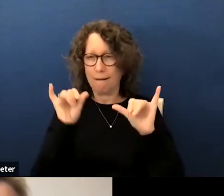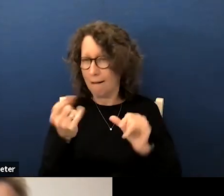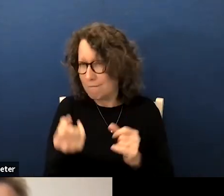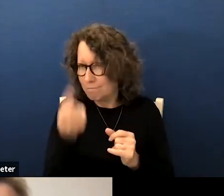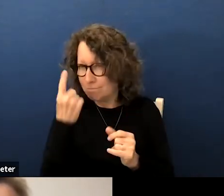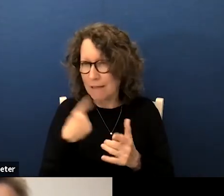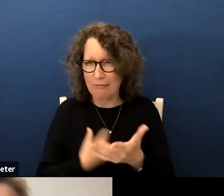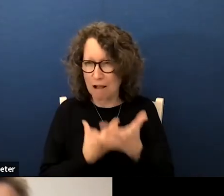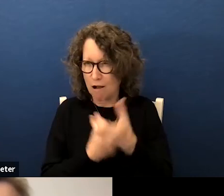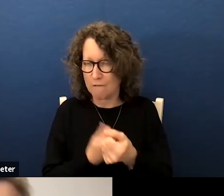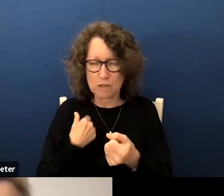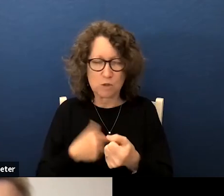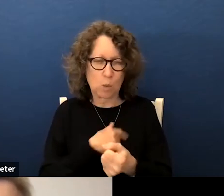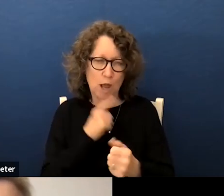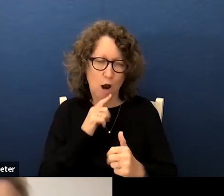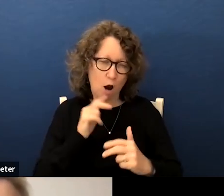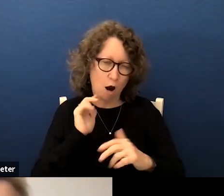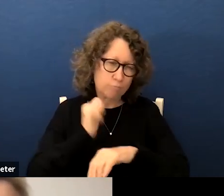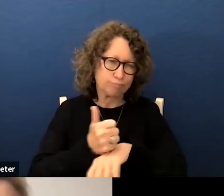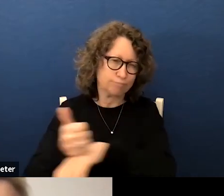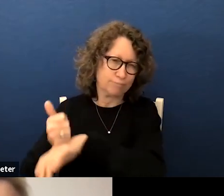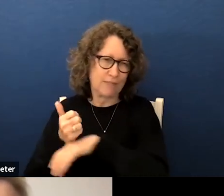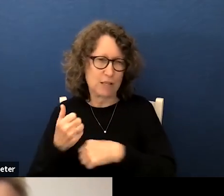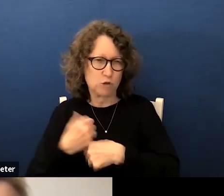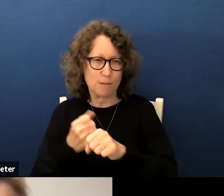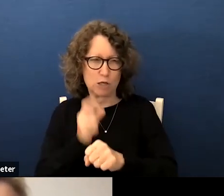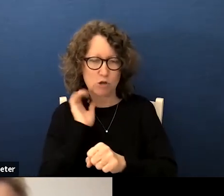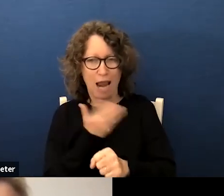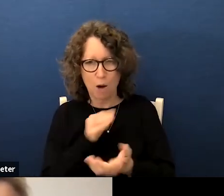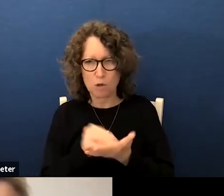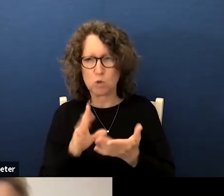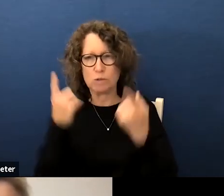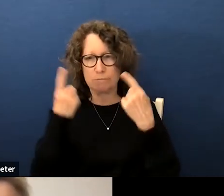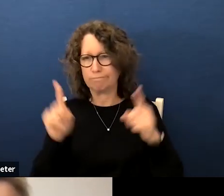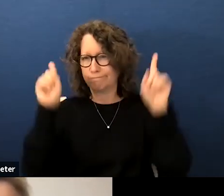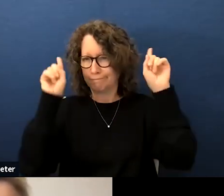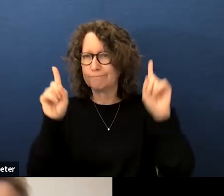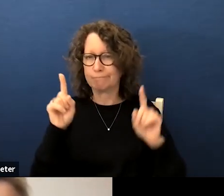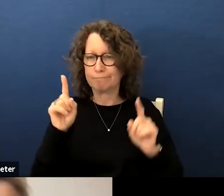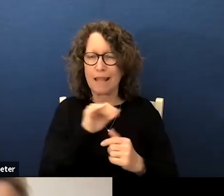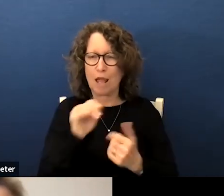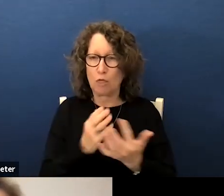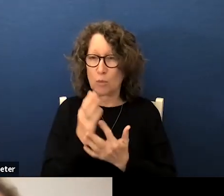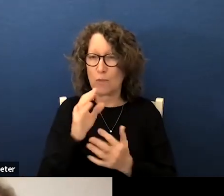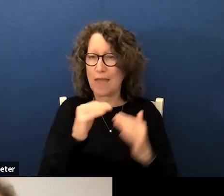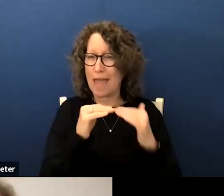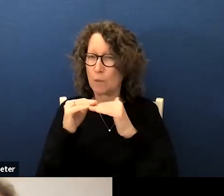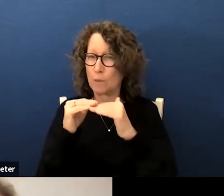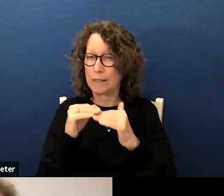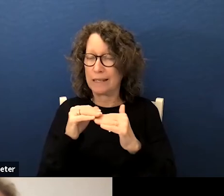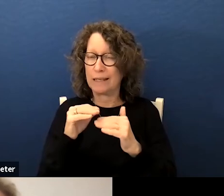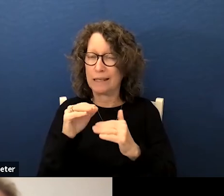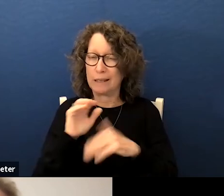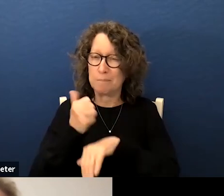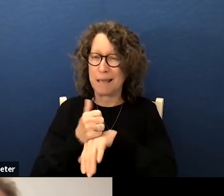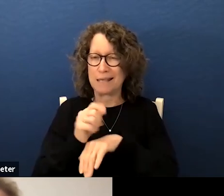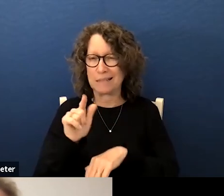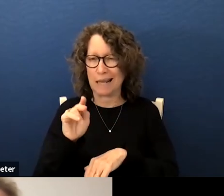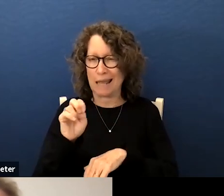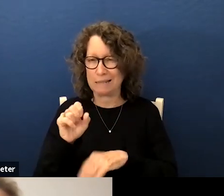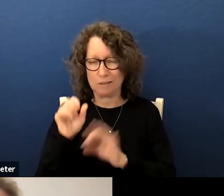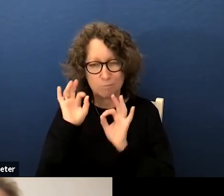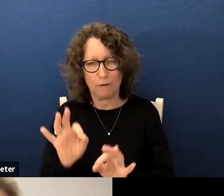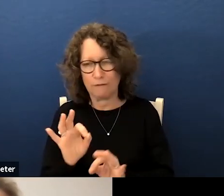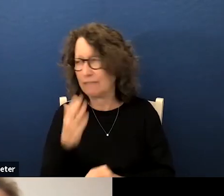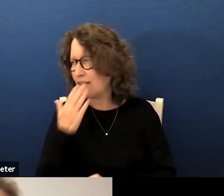that we're really putting those things in place to make sure that our students are successful and through the equity-based lens as well so thank you very much for that